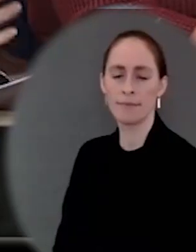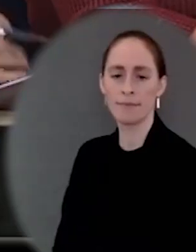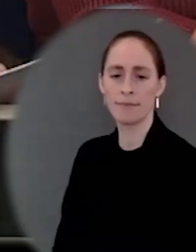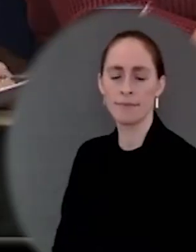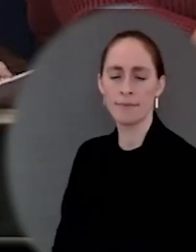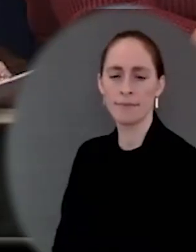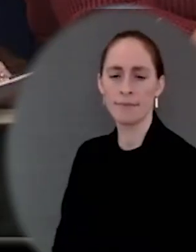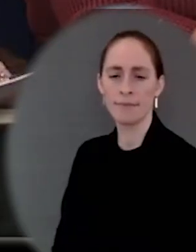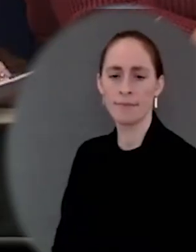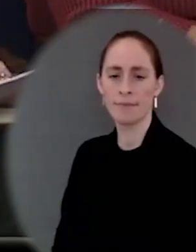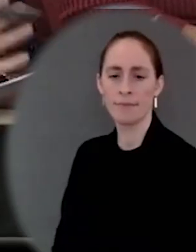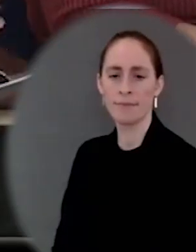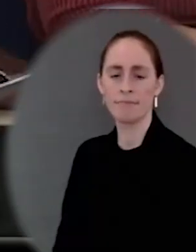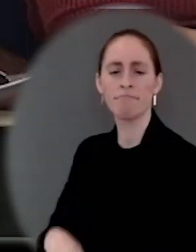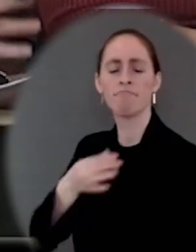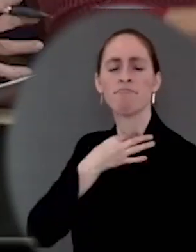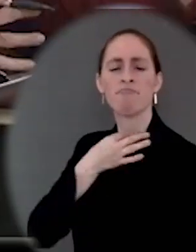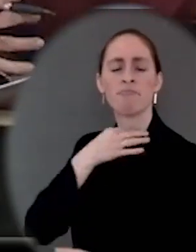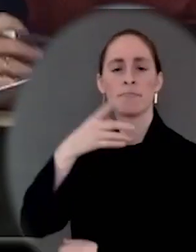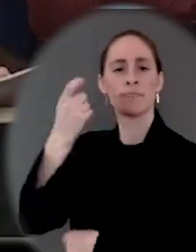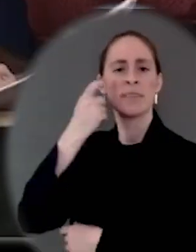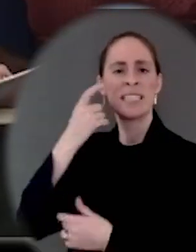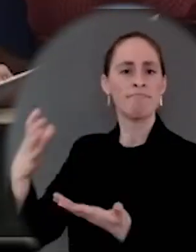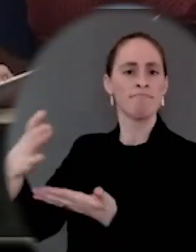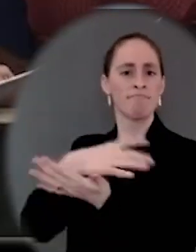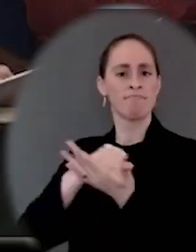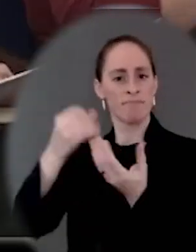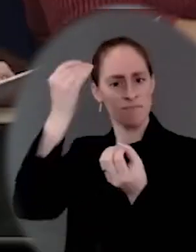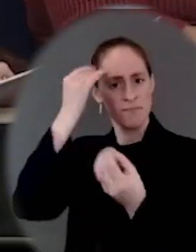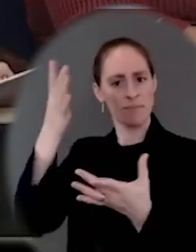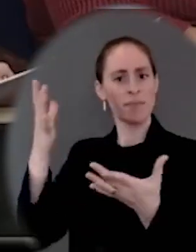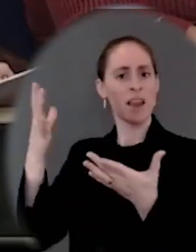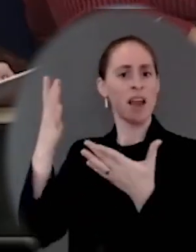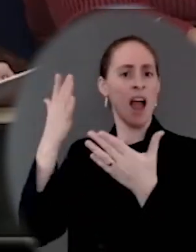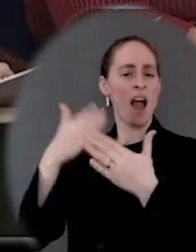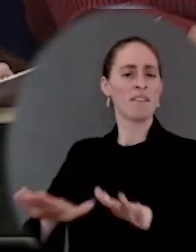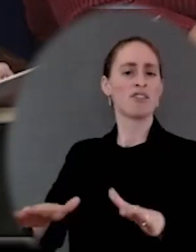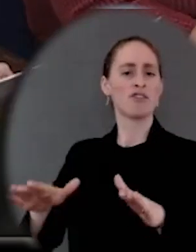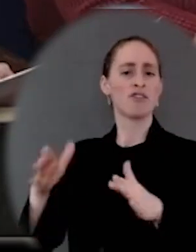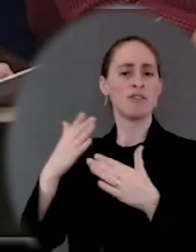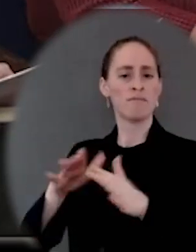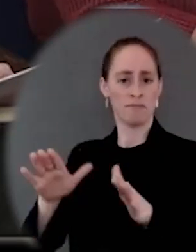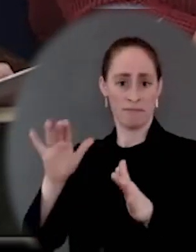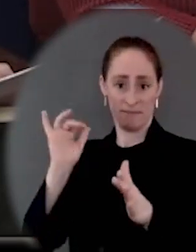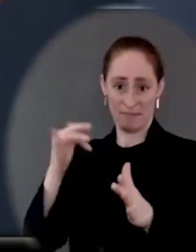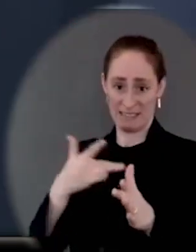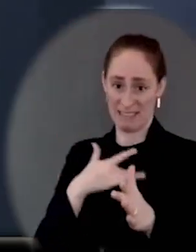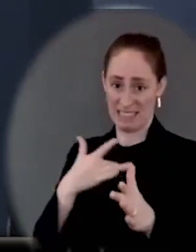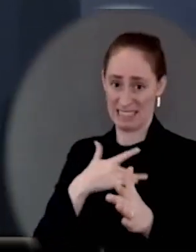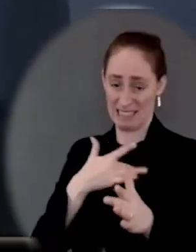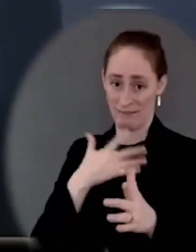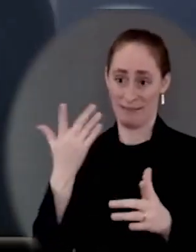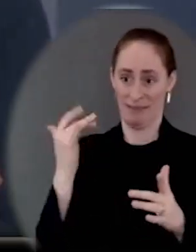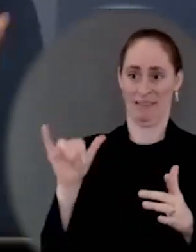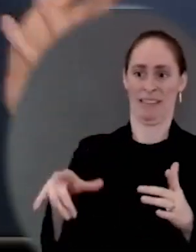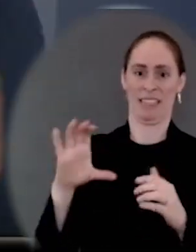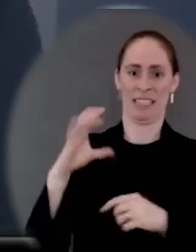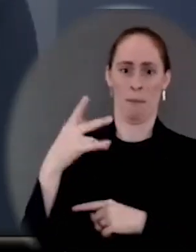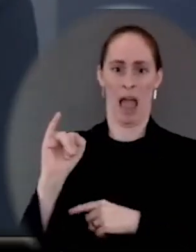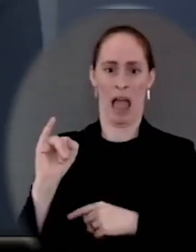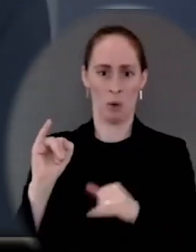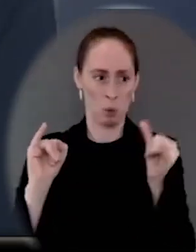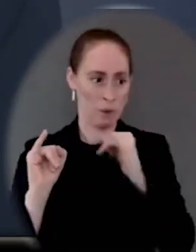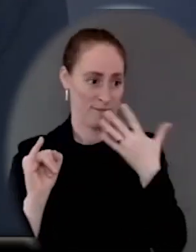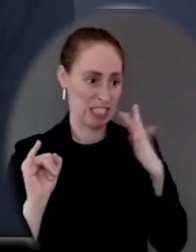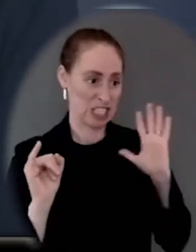opponents and even Manchin argued that pouring more money into the economy will only make things worse? Ms. Well, what we know is what 17